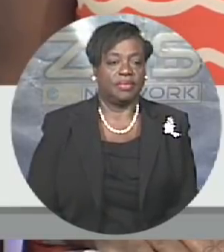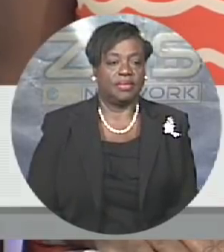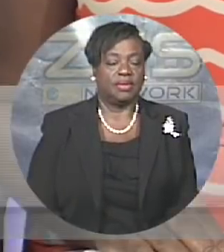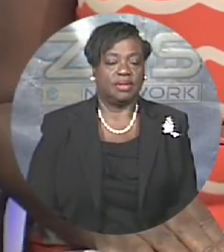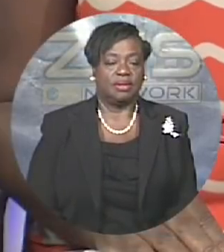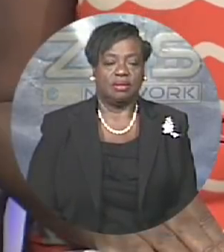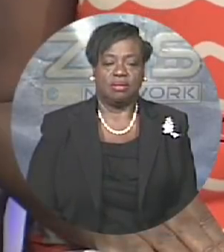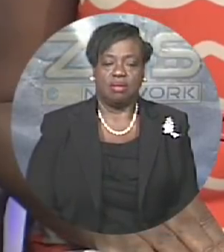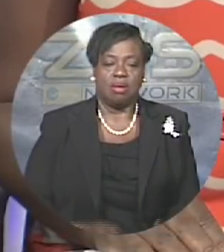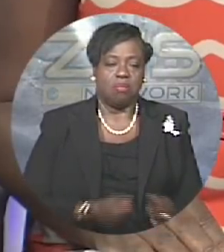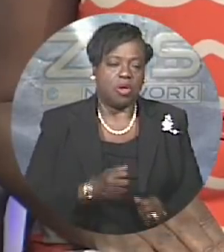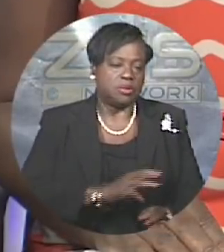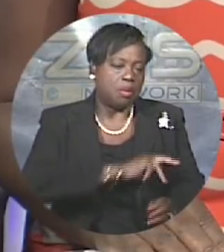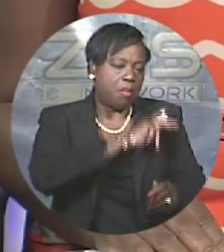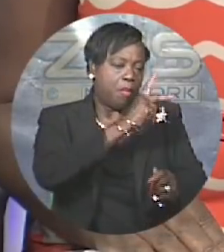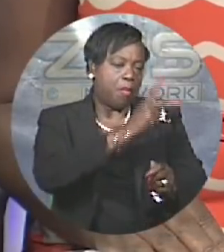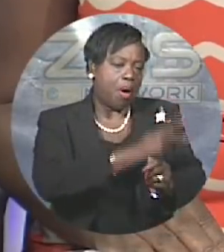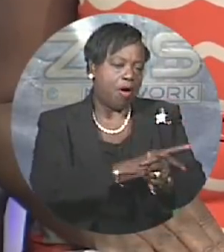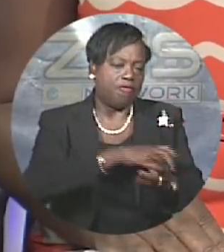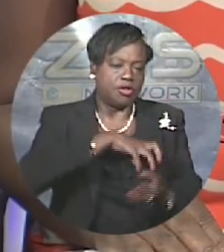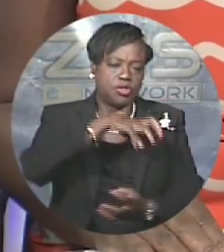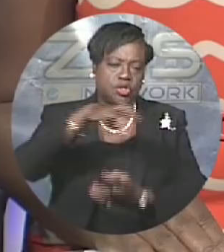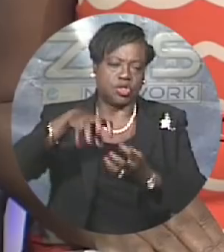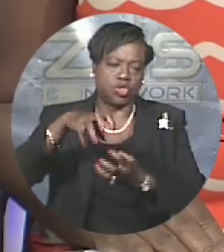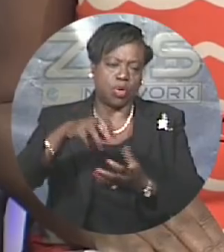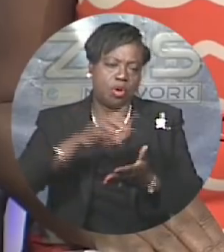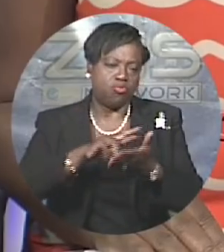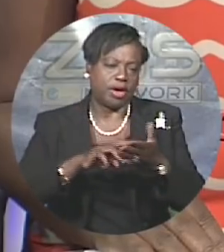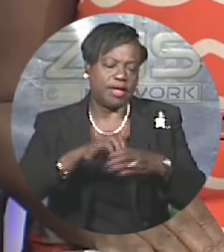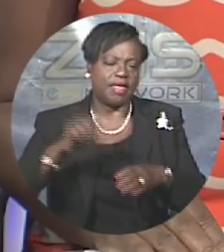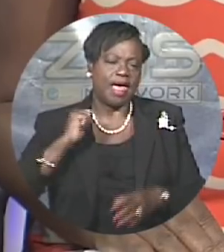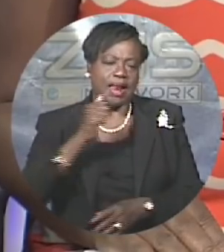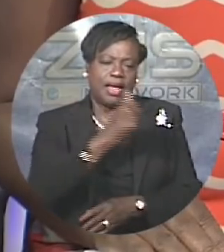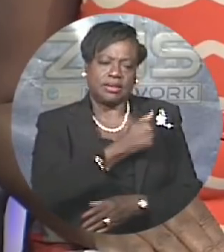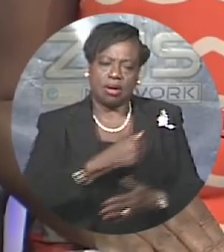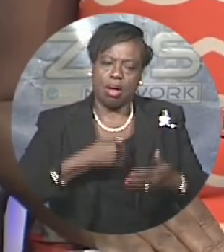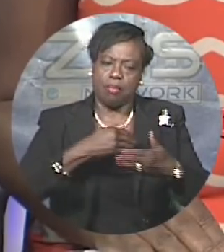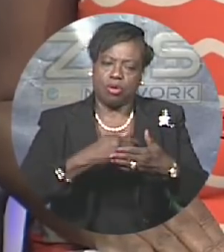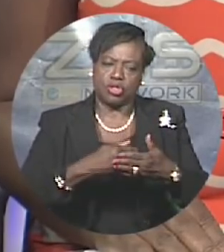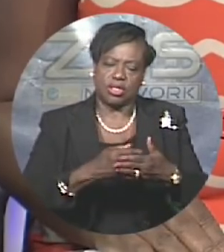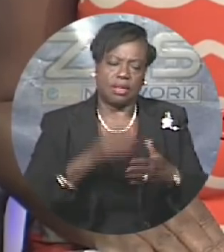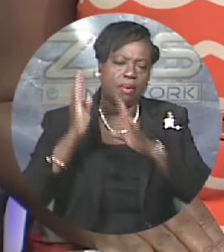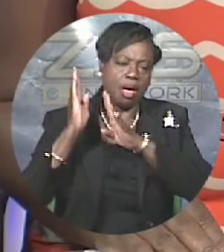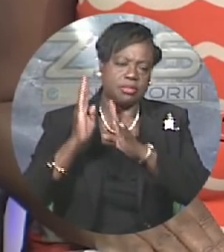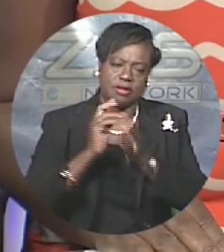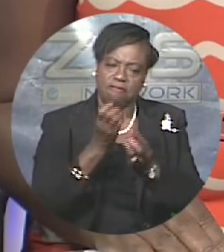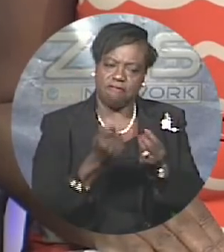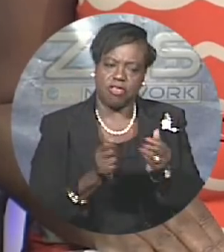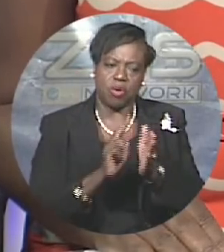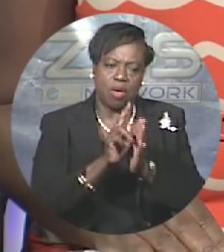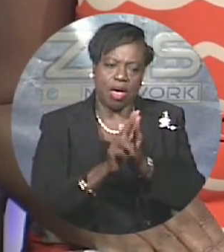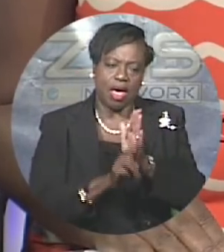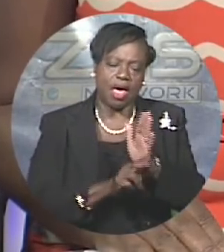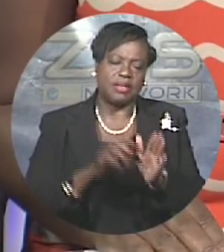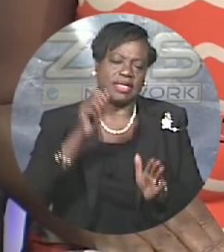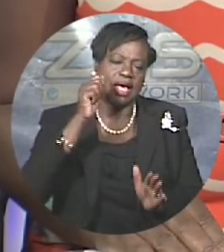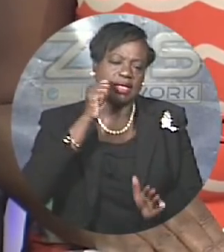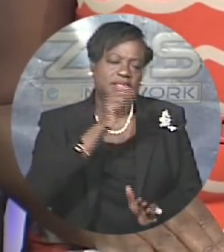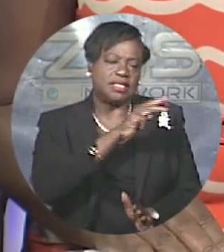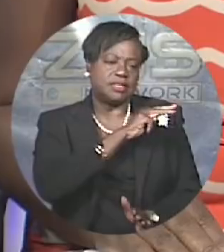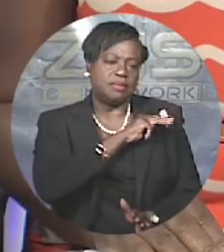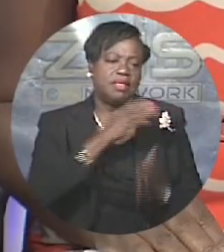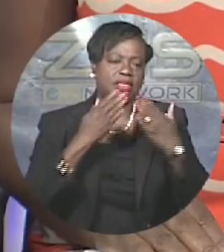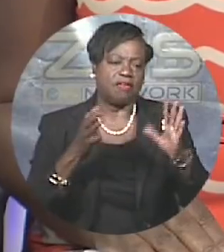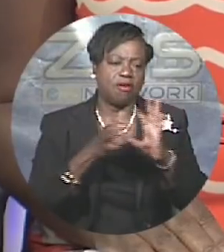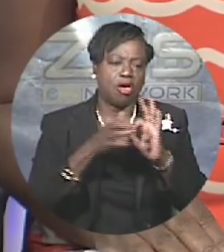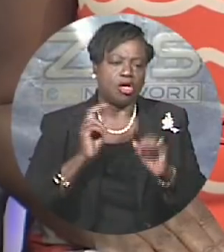The most powerful storm on record in the Atlantic is approaching the Bahamas in a few hours. Good evening everyone, I'm AltaViz Munnings. Thanks so much for tuning in